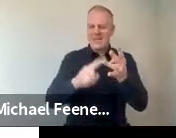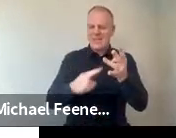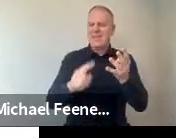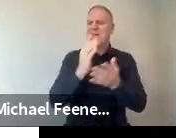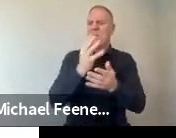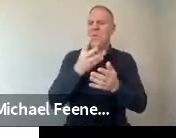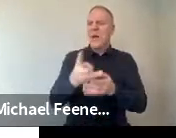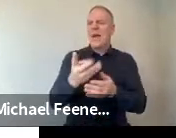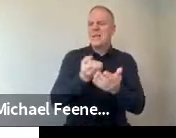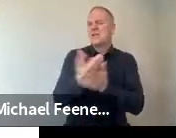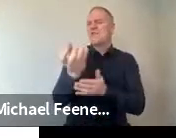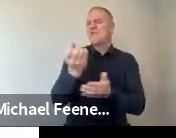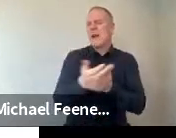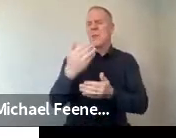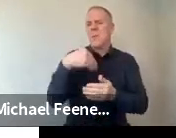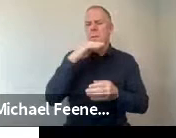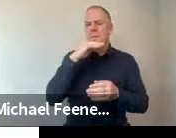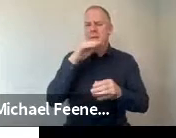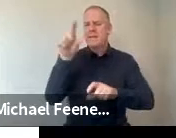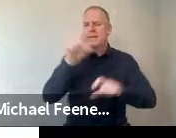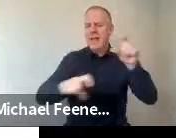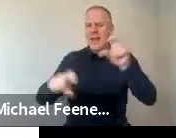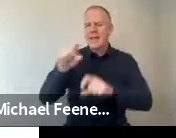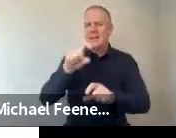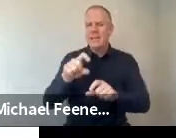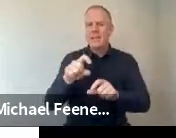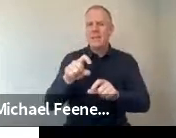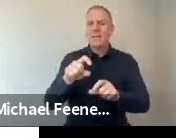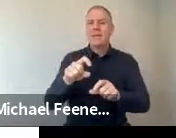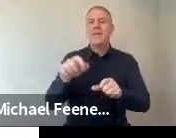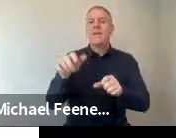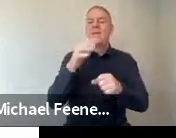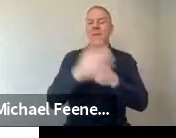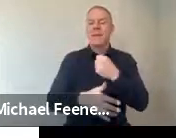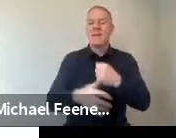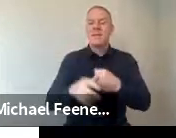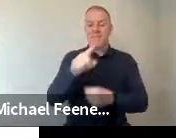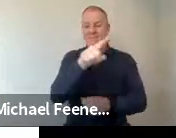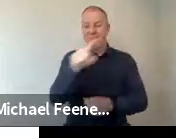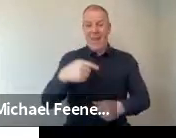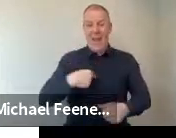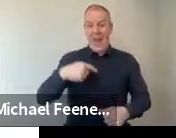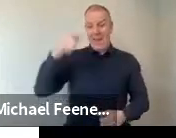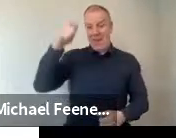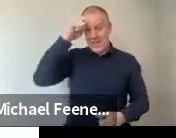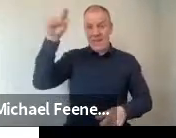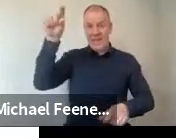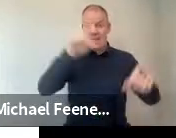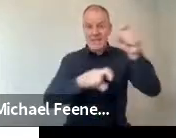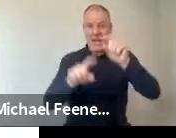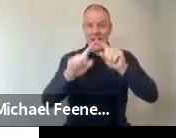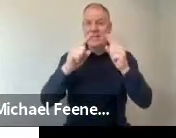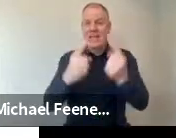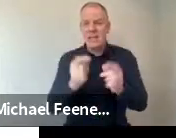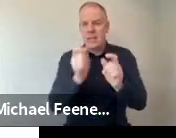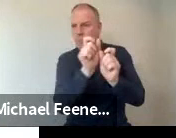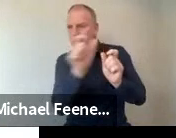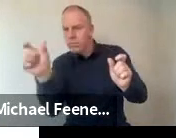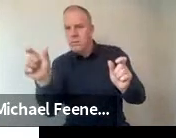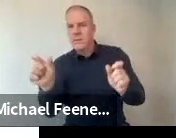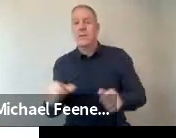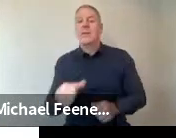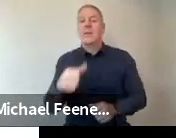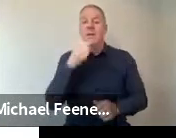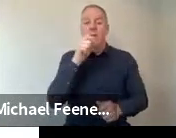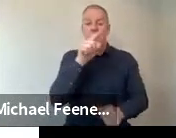science. So they were asked to kind of complete the sentence, I think science is. And on the first one, it was on a